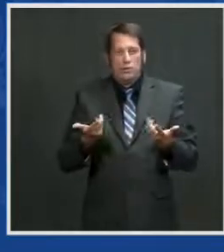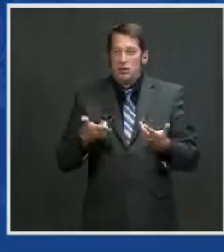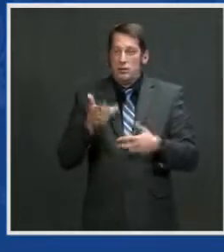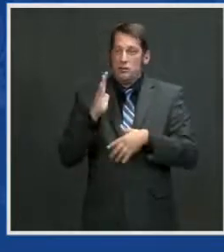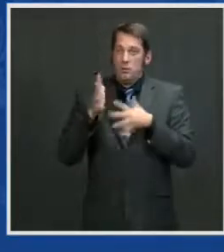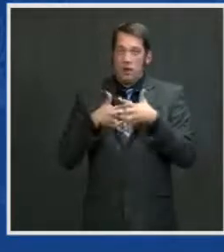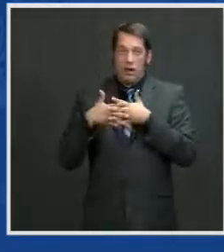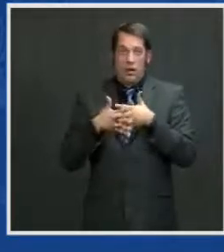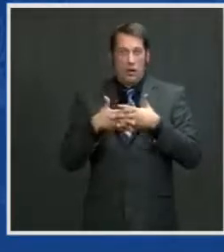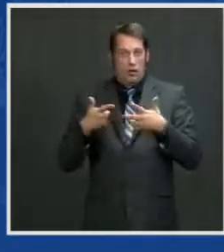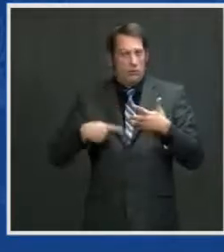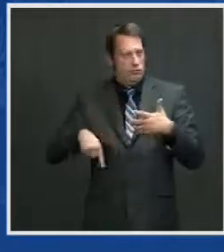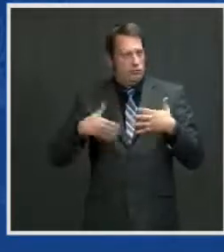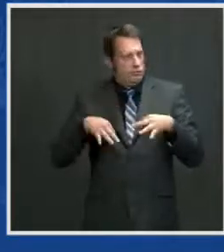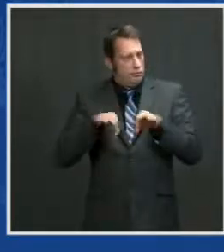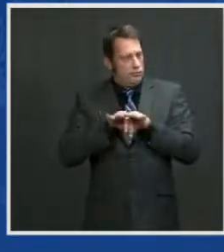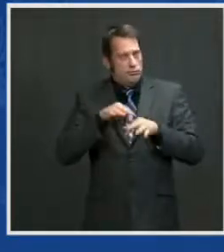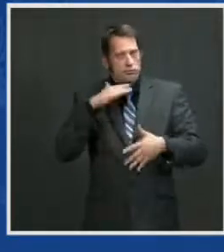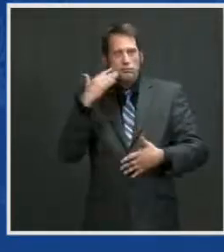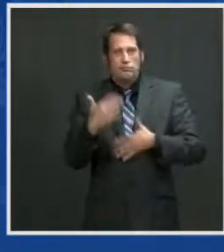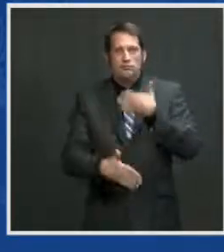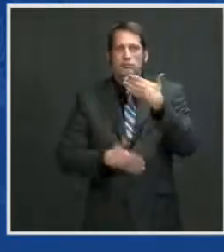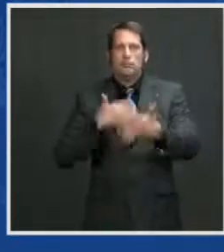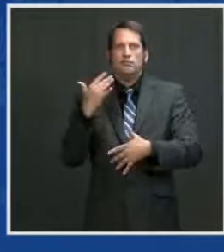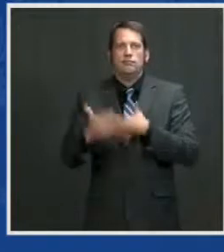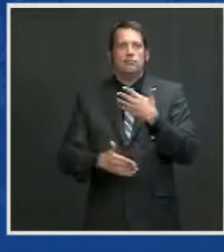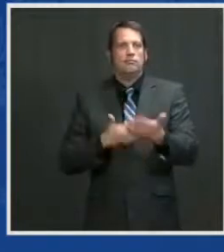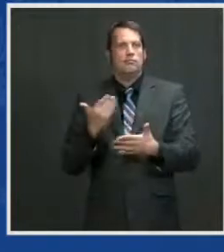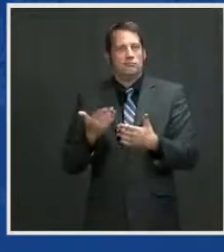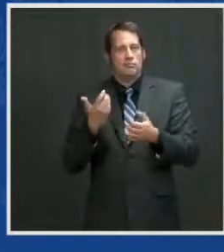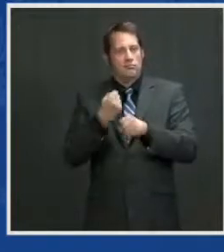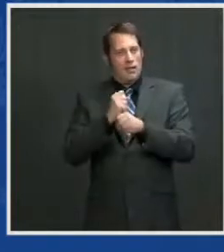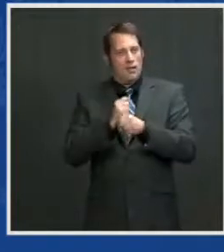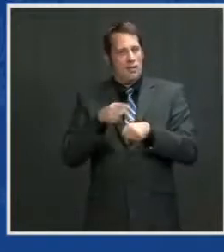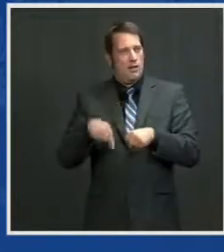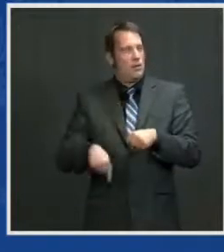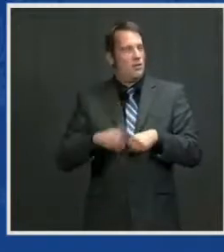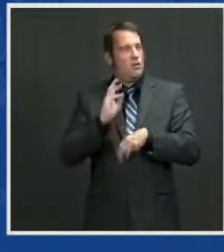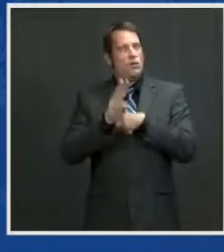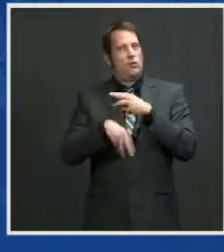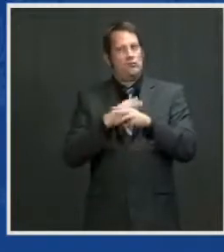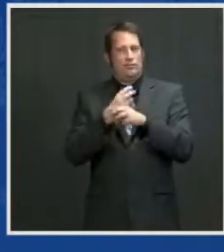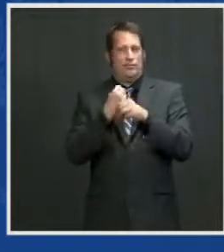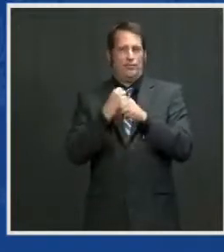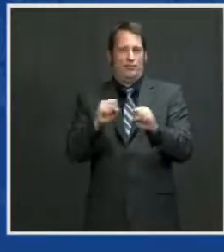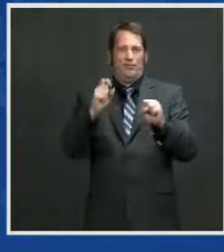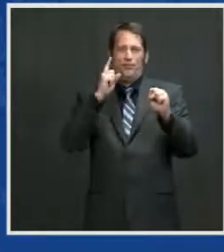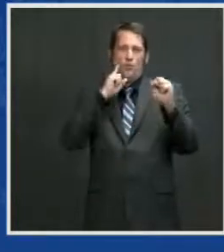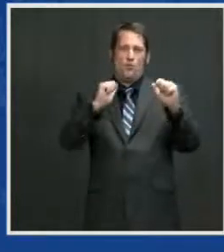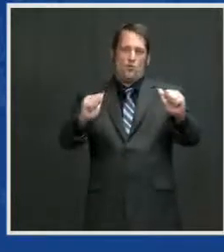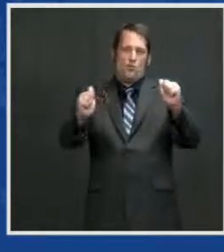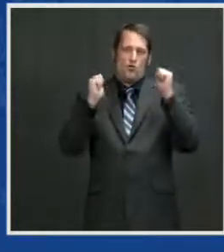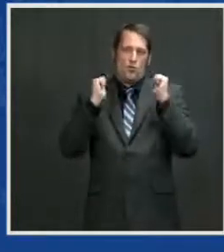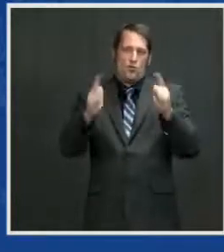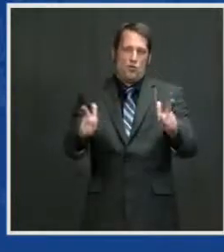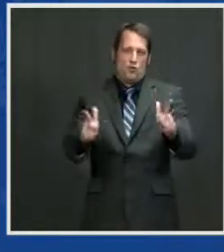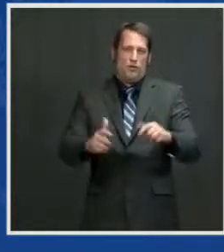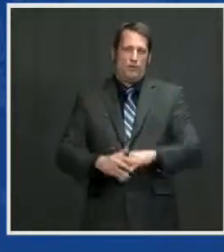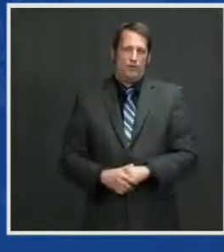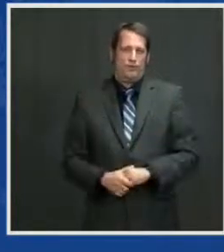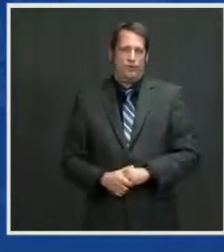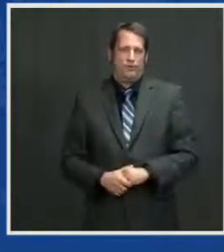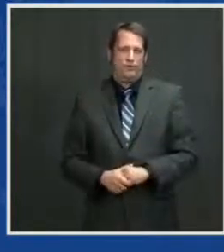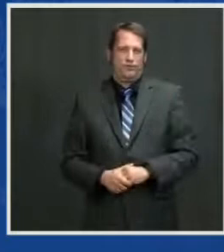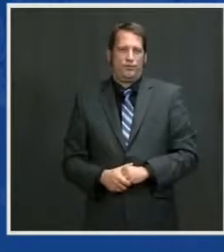They've made the world safer for all of us. And they are how we are going to meet the challenges of